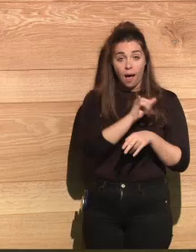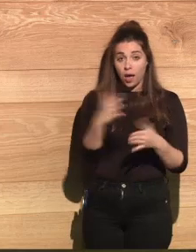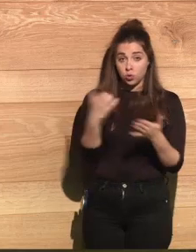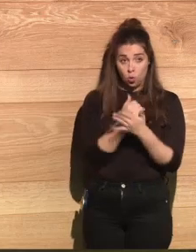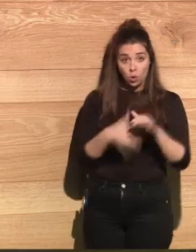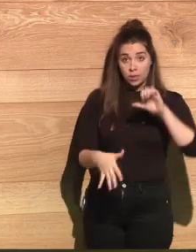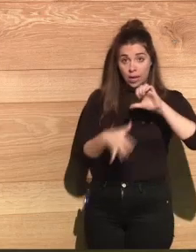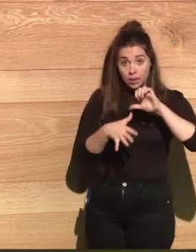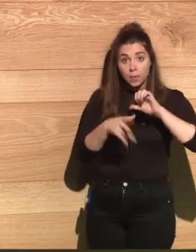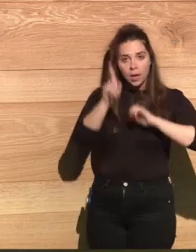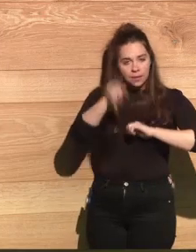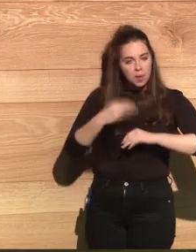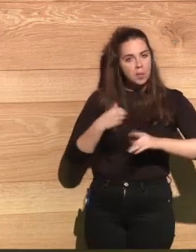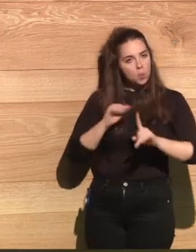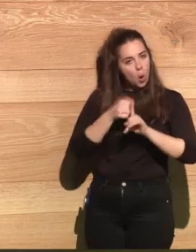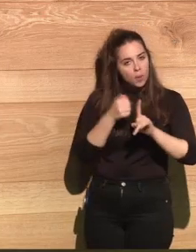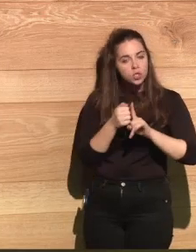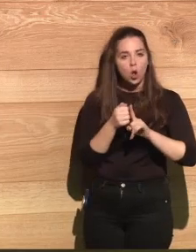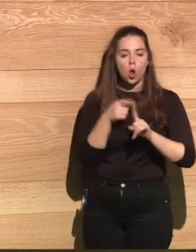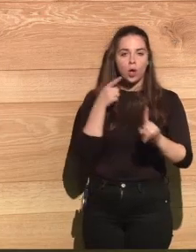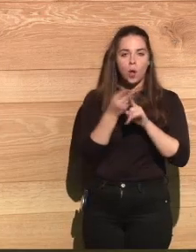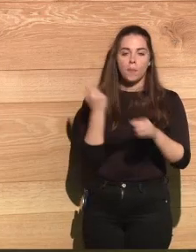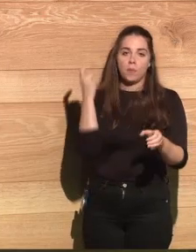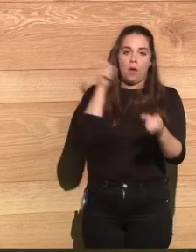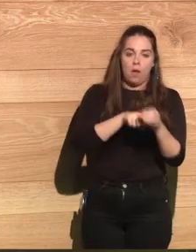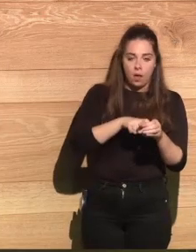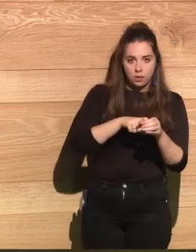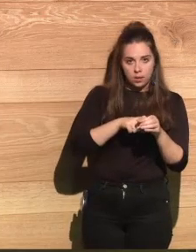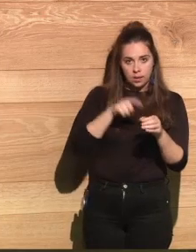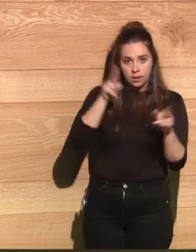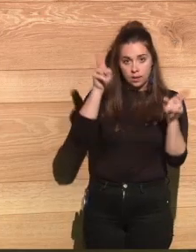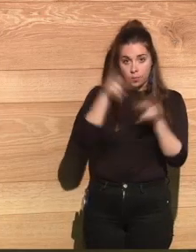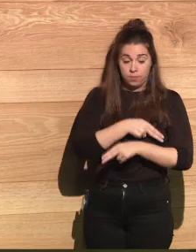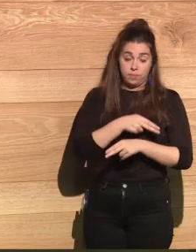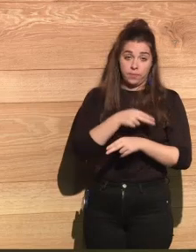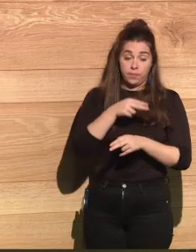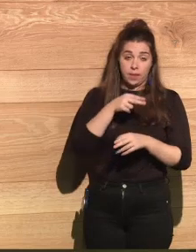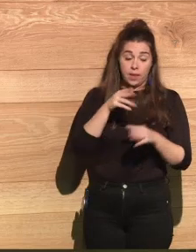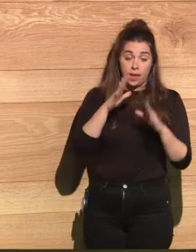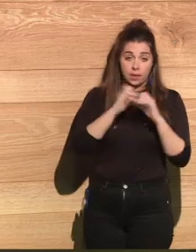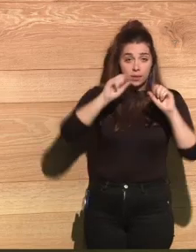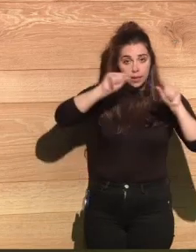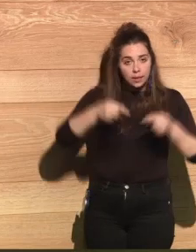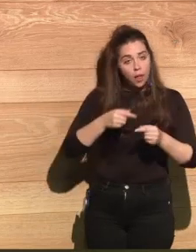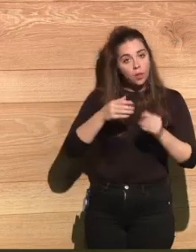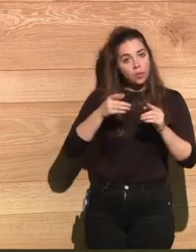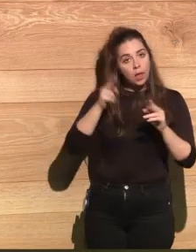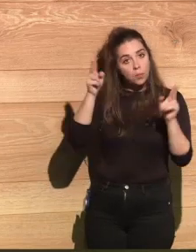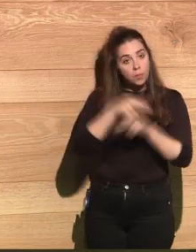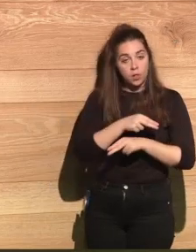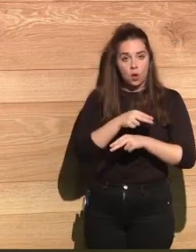I mean, we all have political pressures. Latin America had tons of pressure not to enter